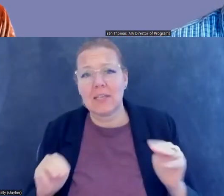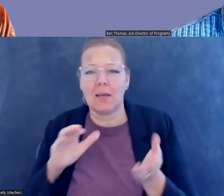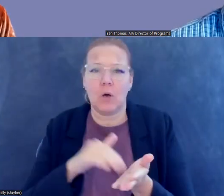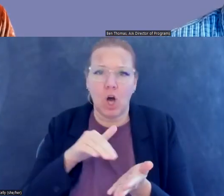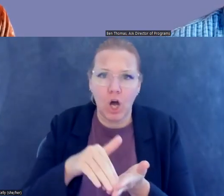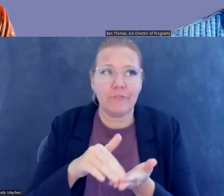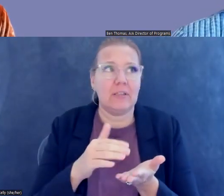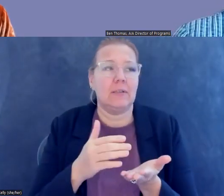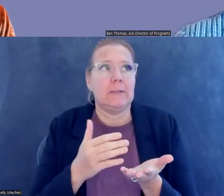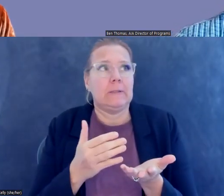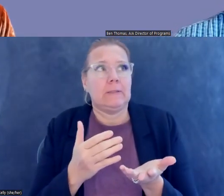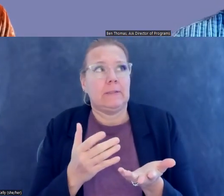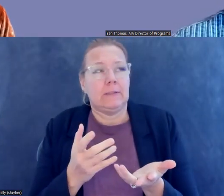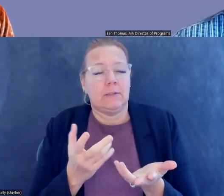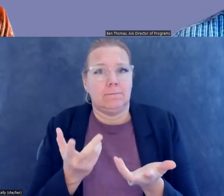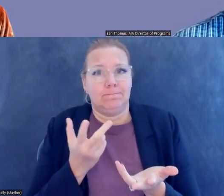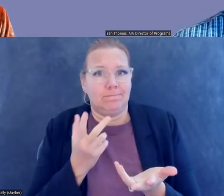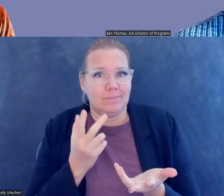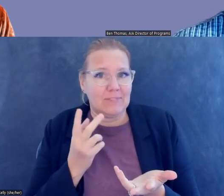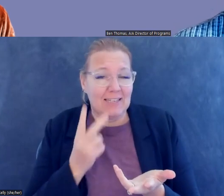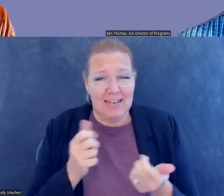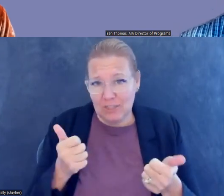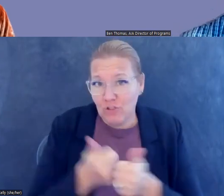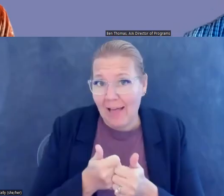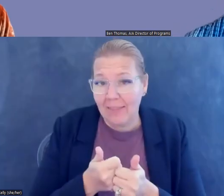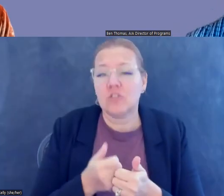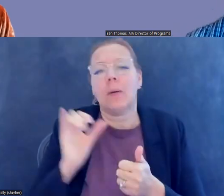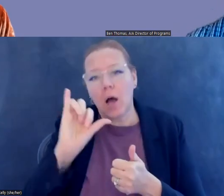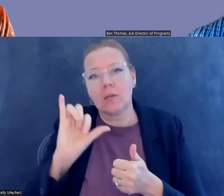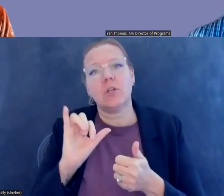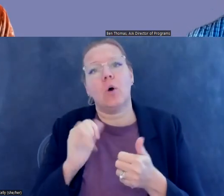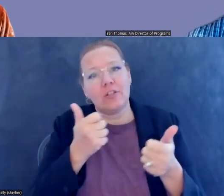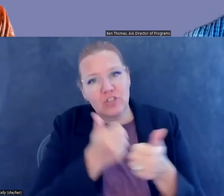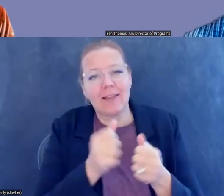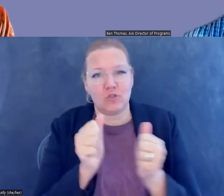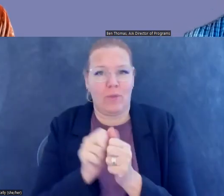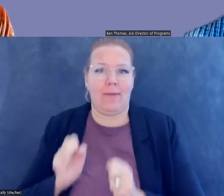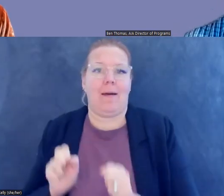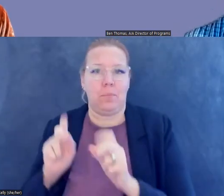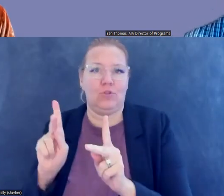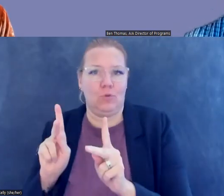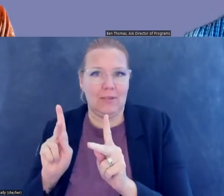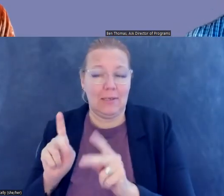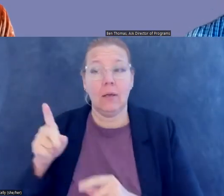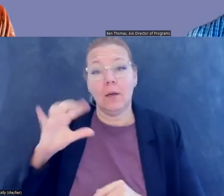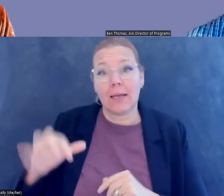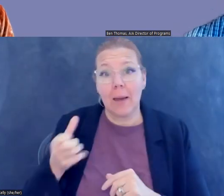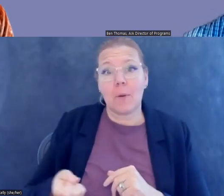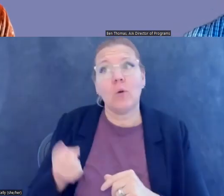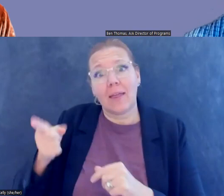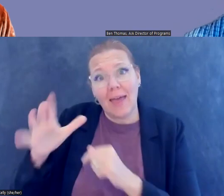challenge, um, but they can be a huge opportunity as well. Cambodia has been able to build some